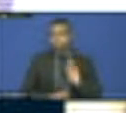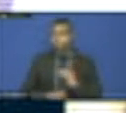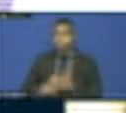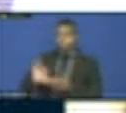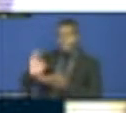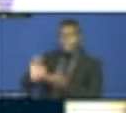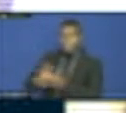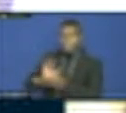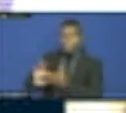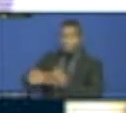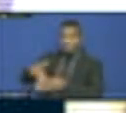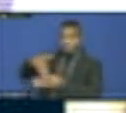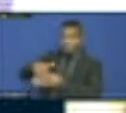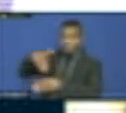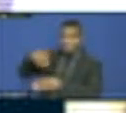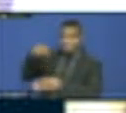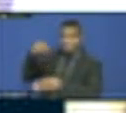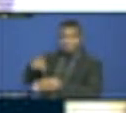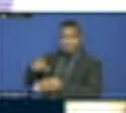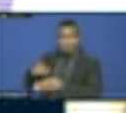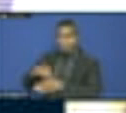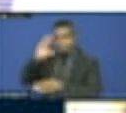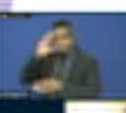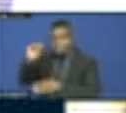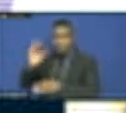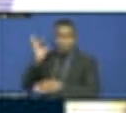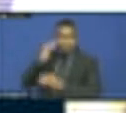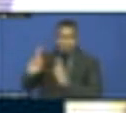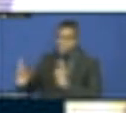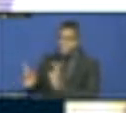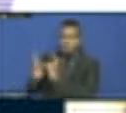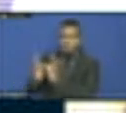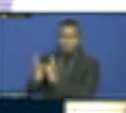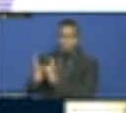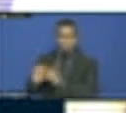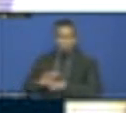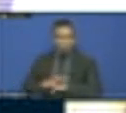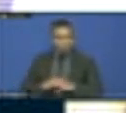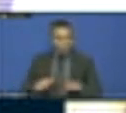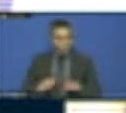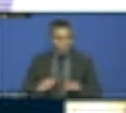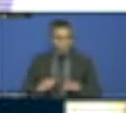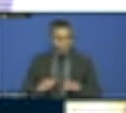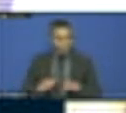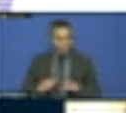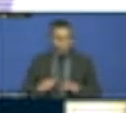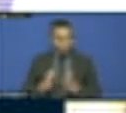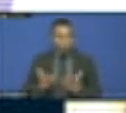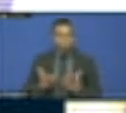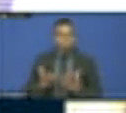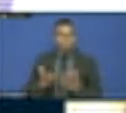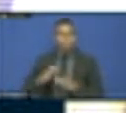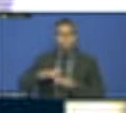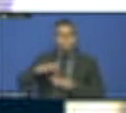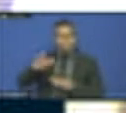authority will be reserved for women. Because we are very conscious, most of the SDGs that we are talking